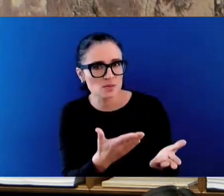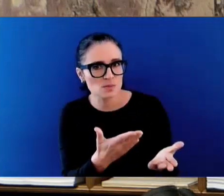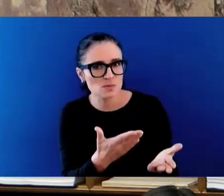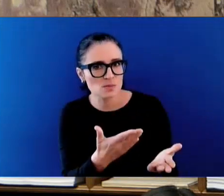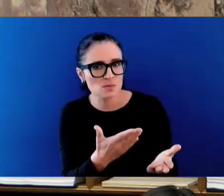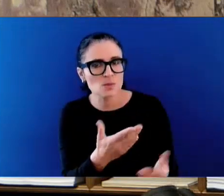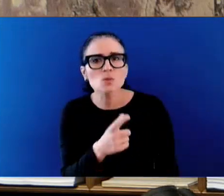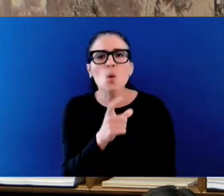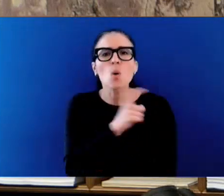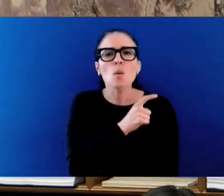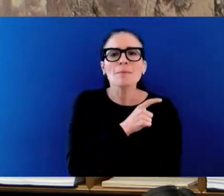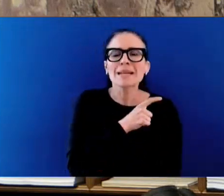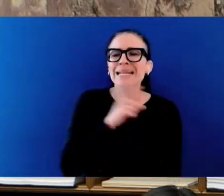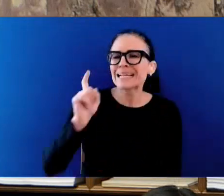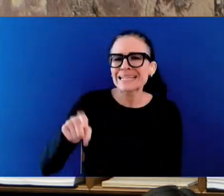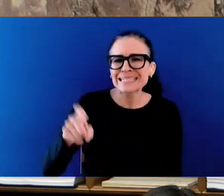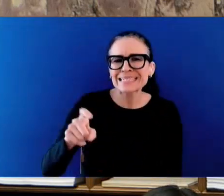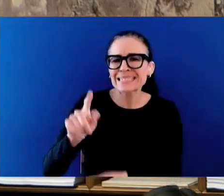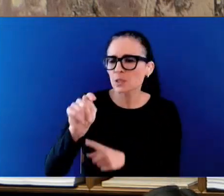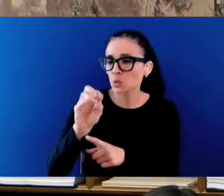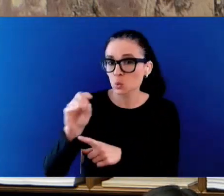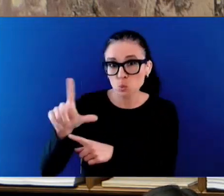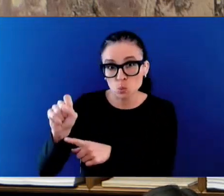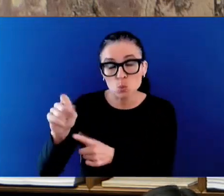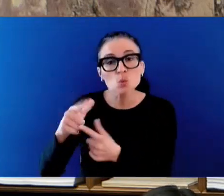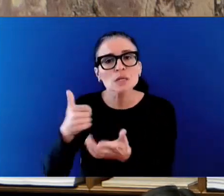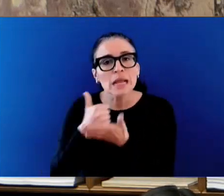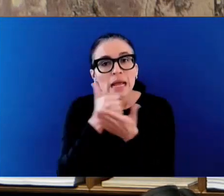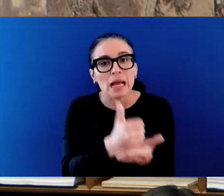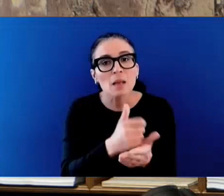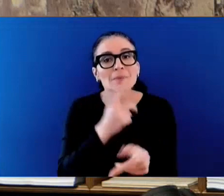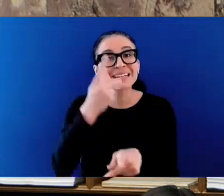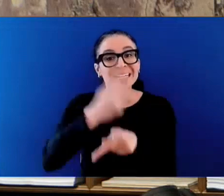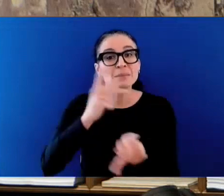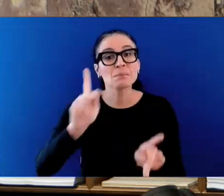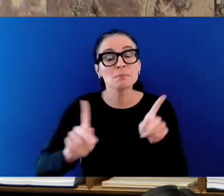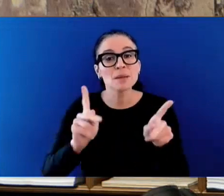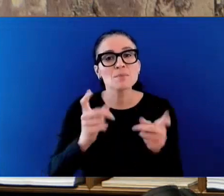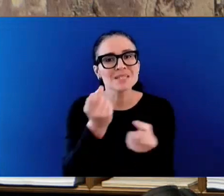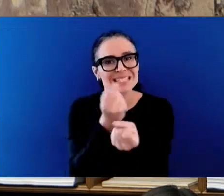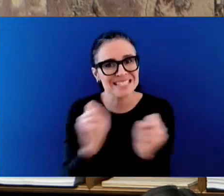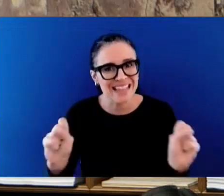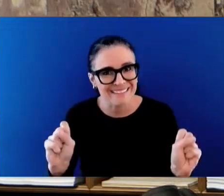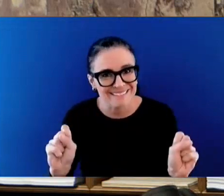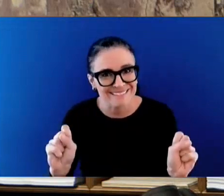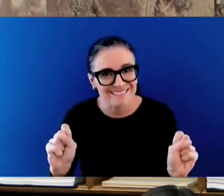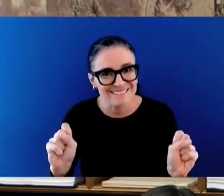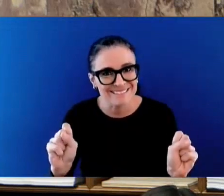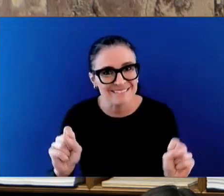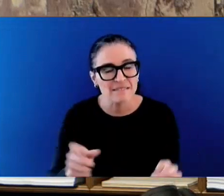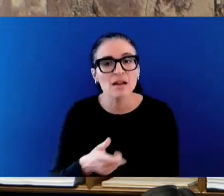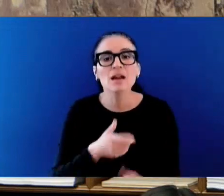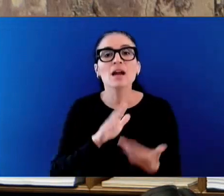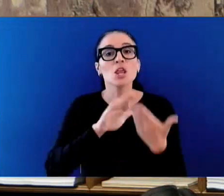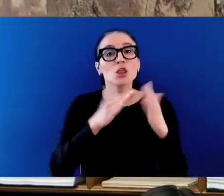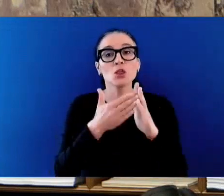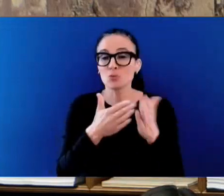public was asking for, which is what communities were asking for, Honourable Speaker. That's what we introduced on Friday.